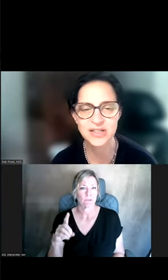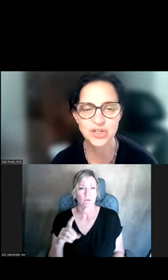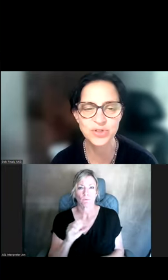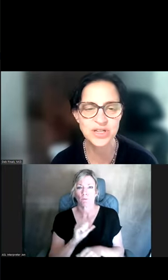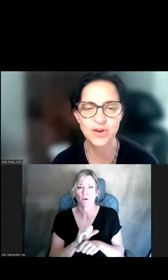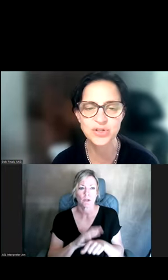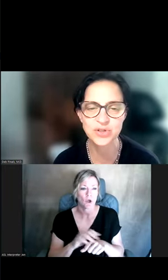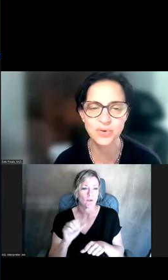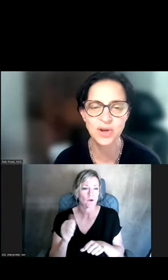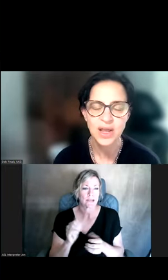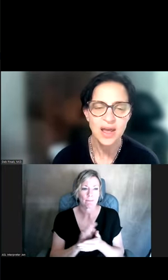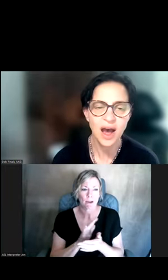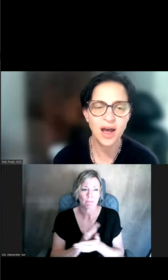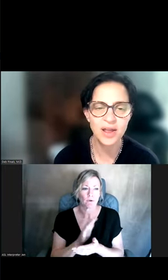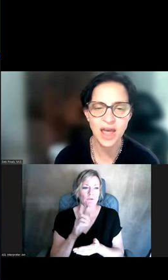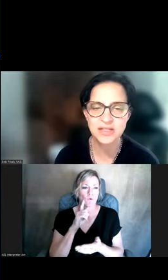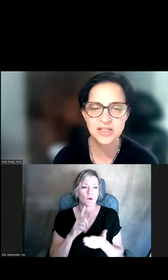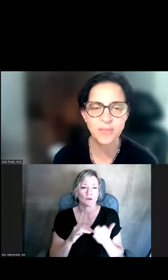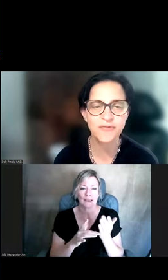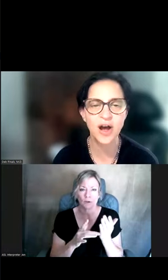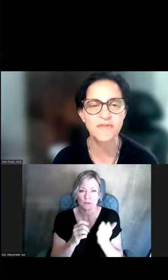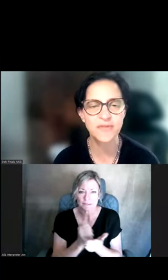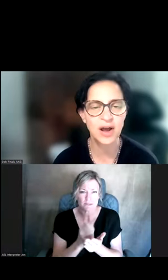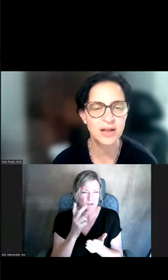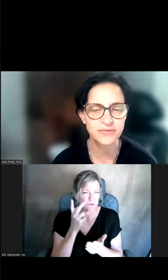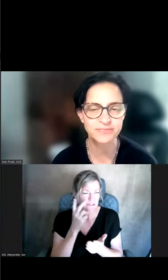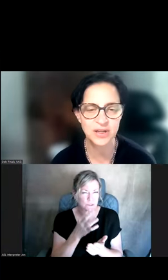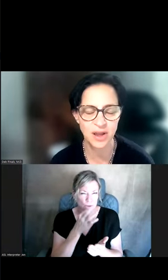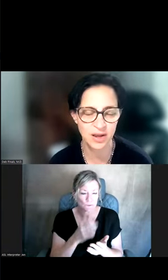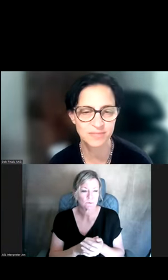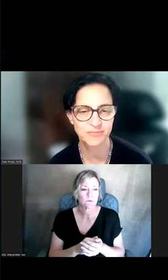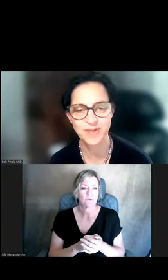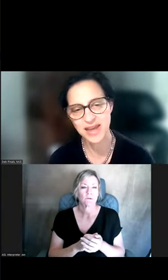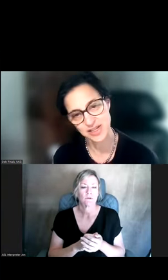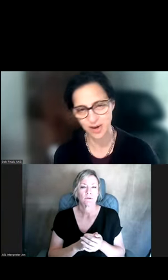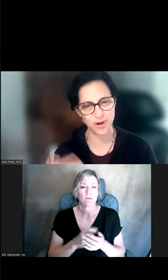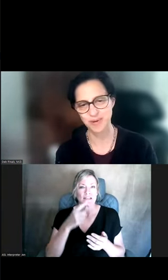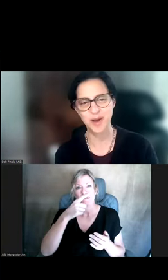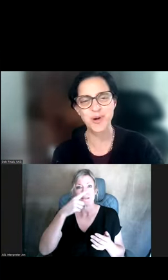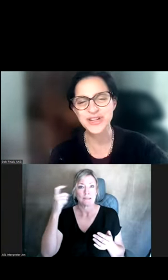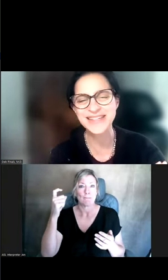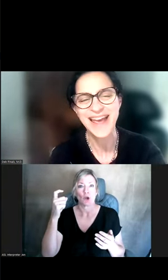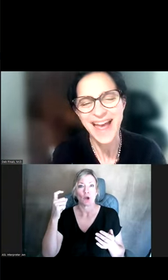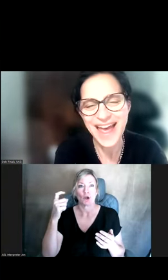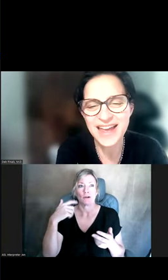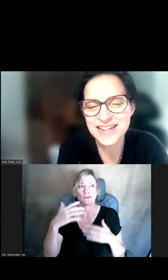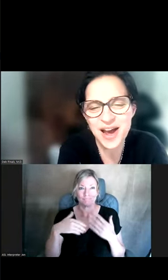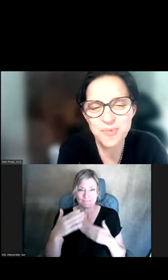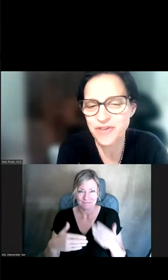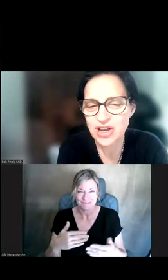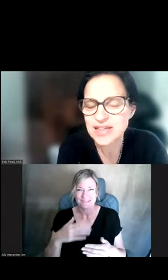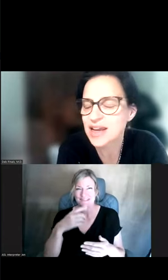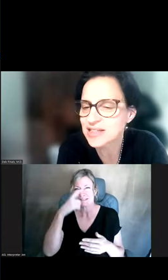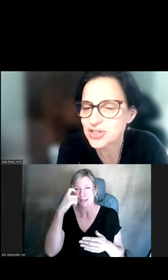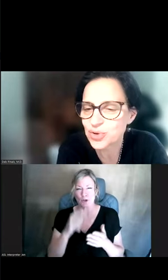assistance. You will see those soon as the summer emerges. And